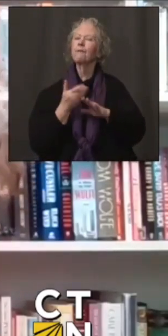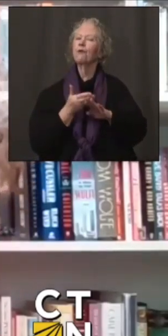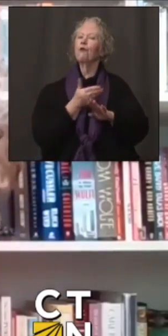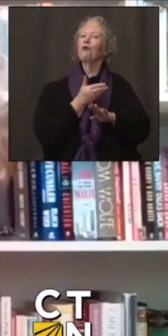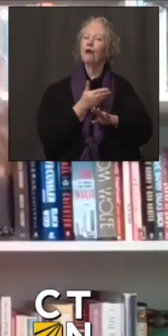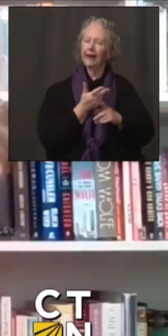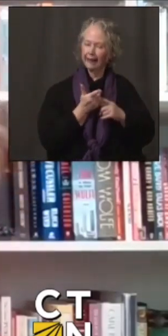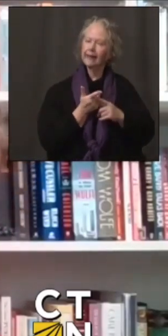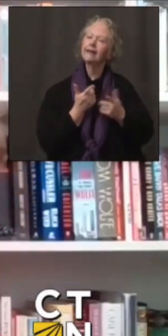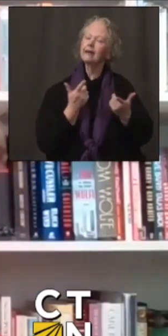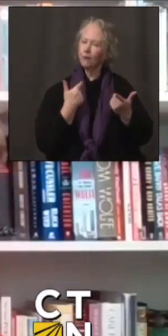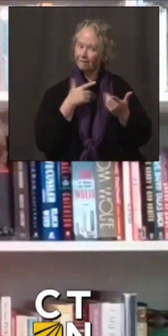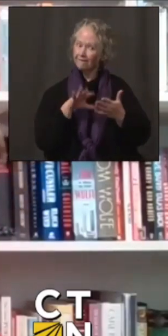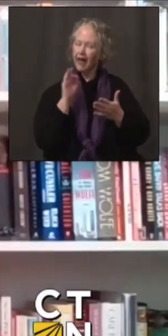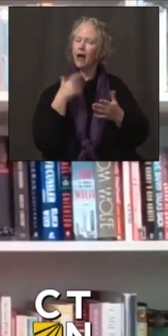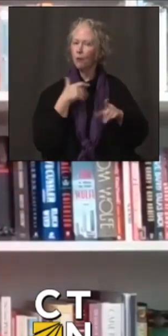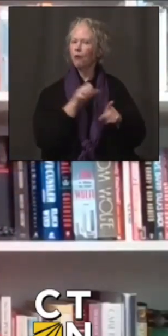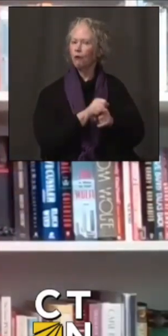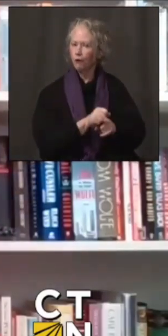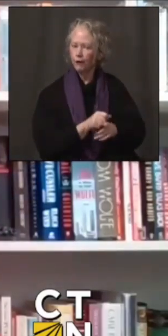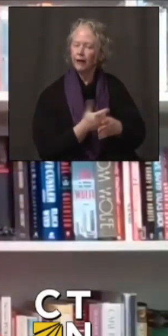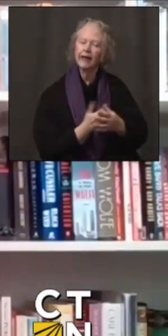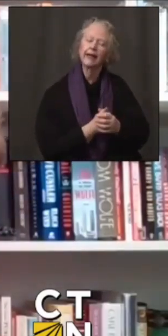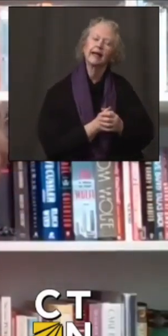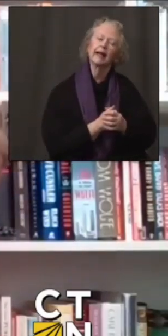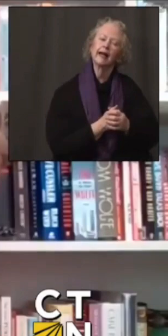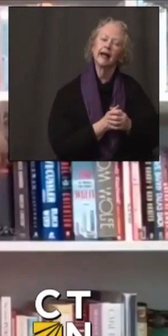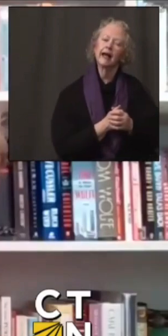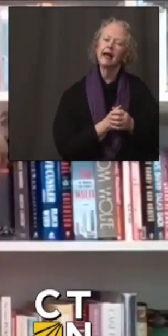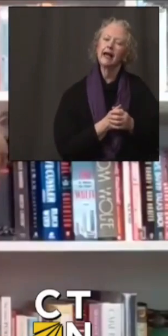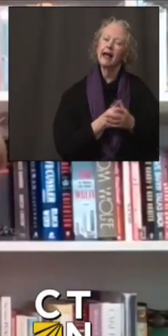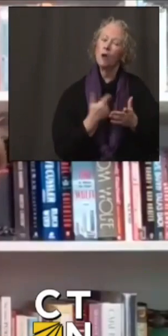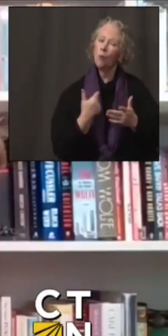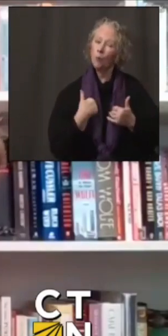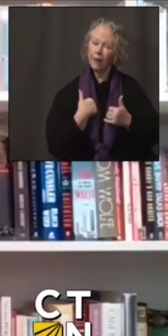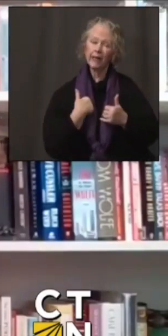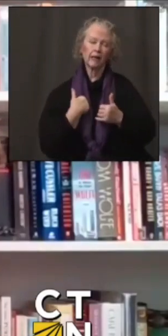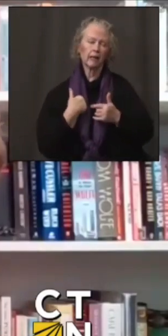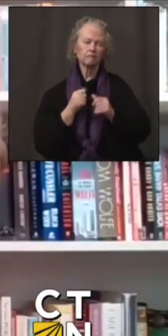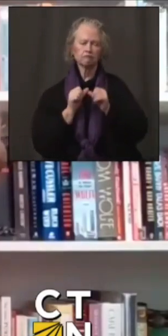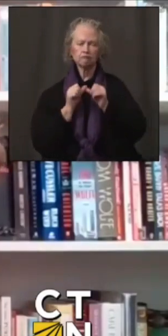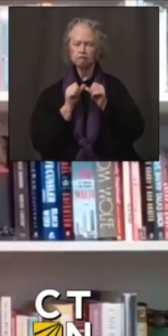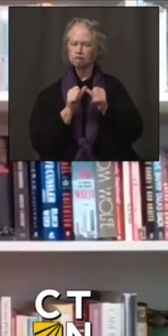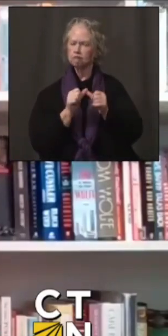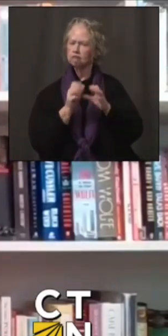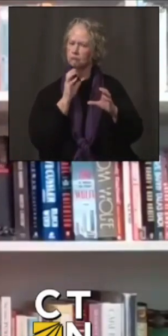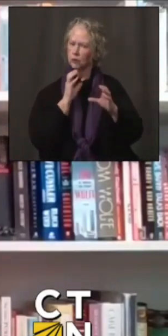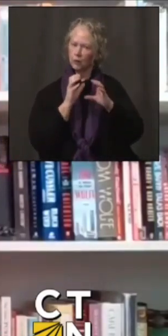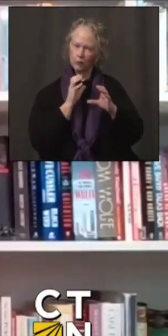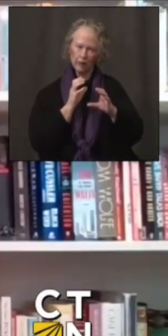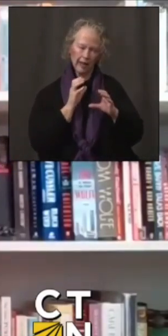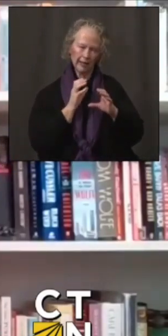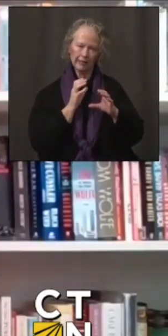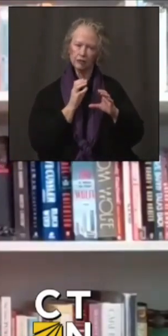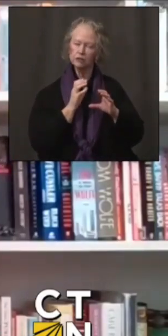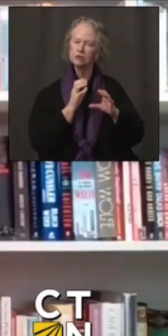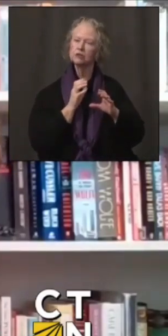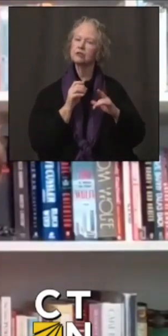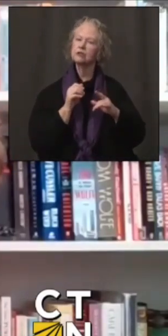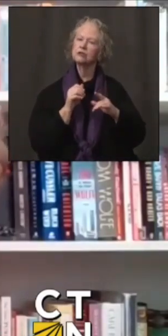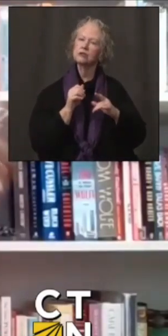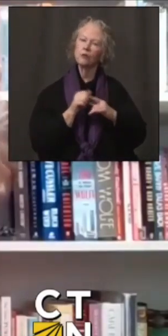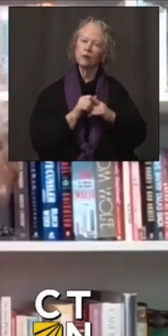In answer to your question of how we're addressing it, we have been in almost constant communication, the team at DPH, with employers,